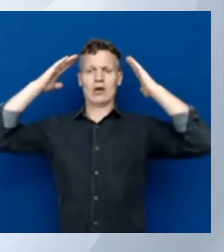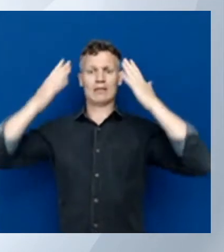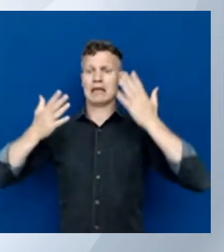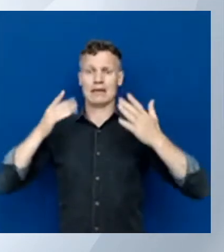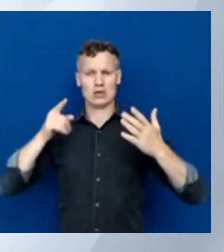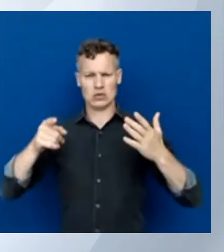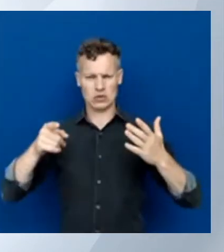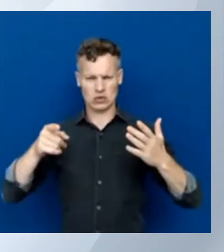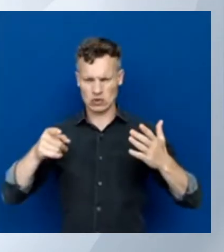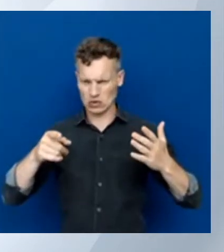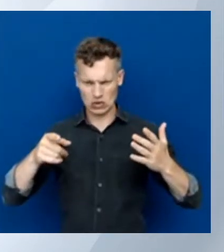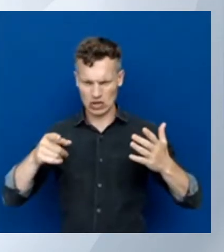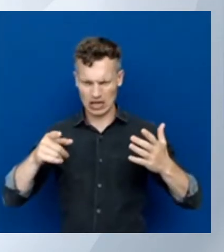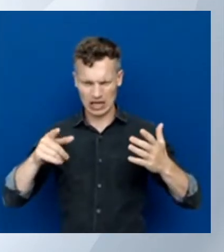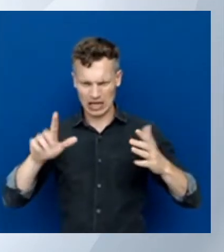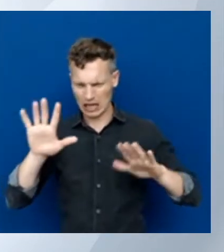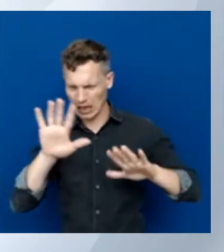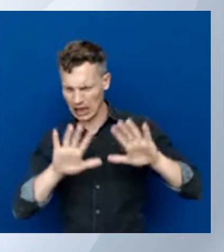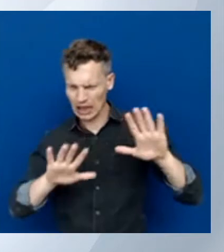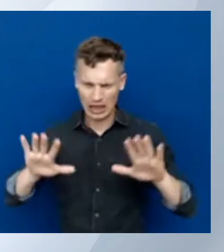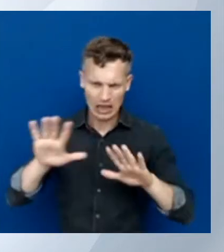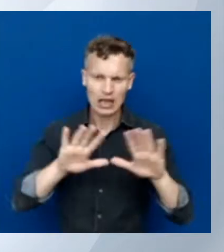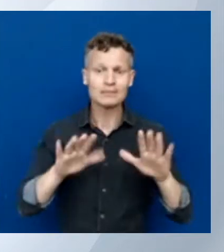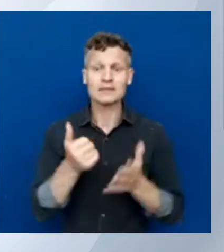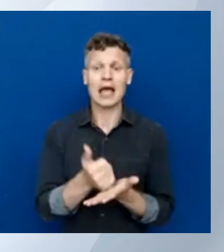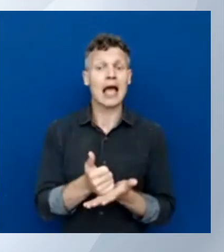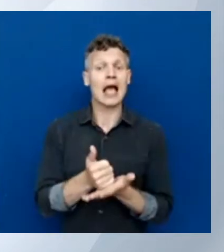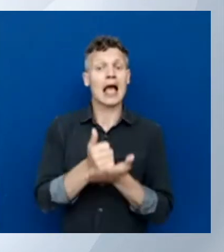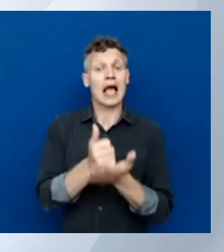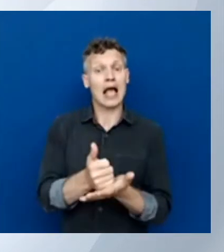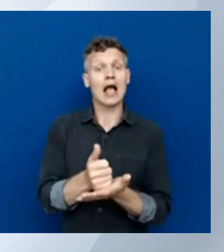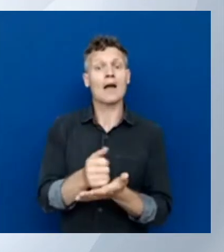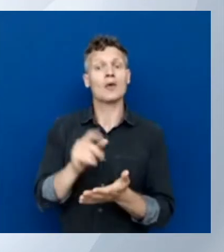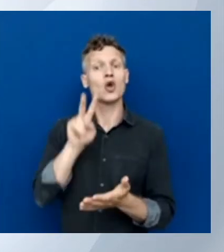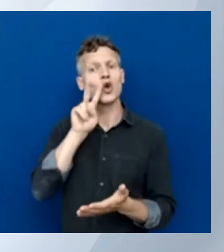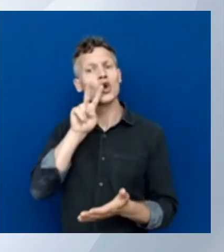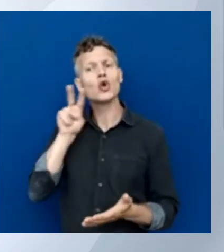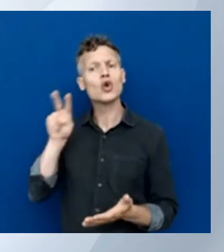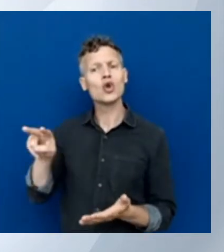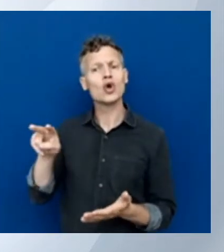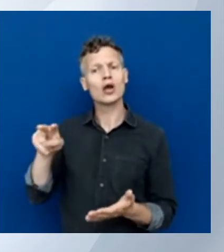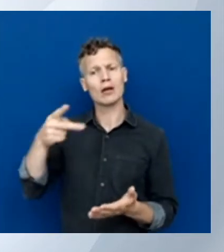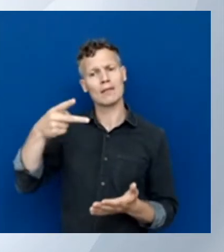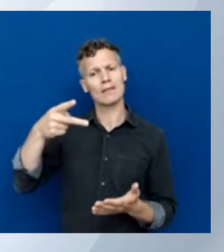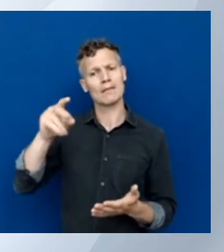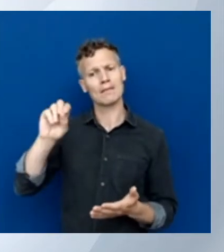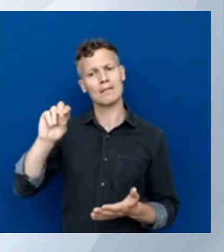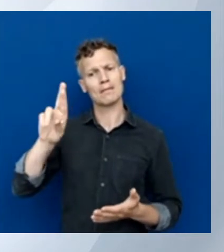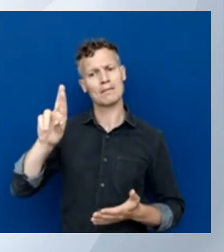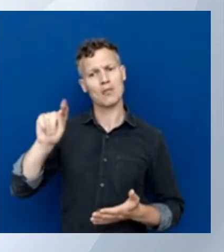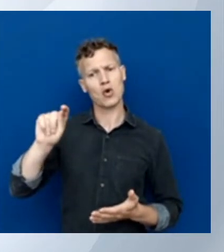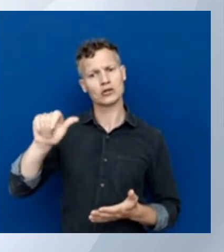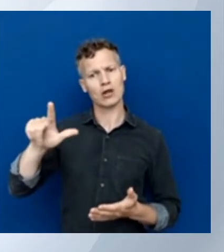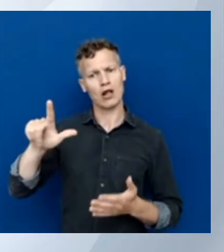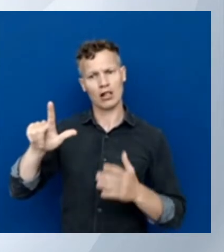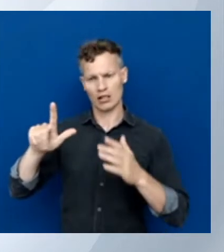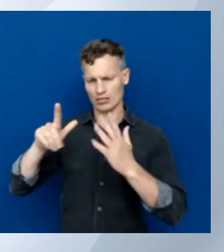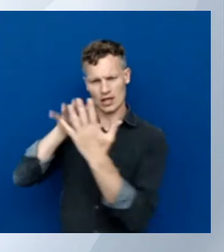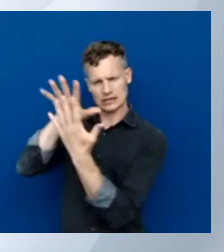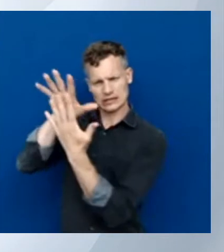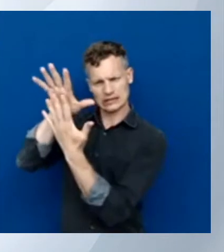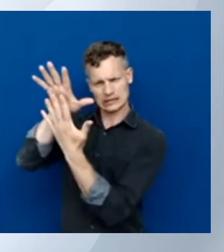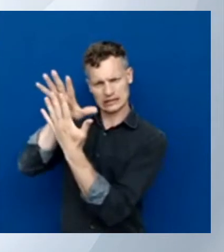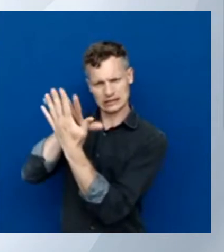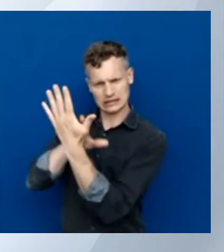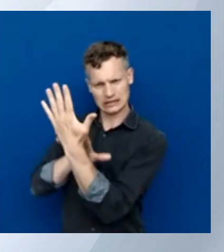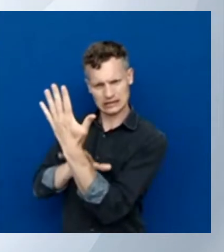it can help really to check your work in the portal to see what is actually happening. And if I look at